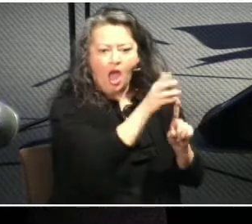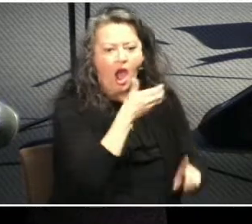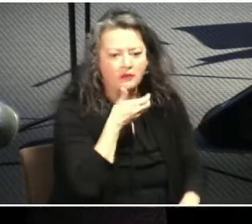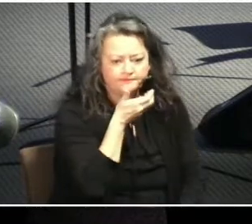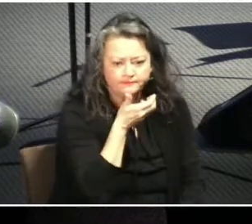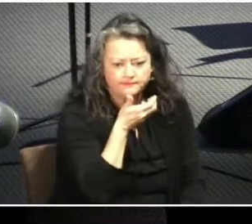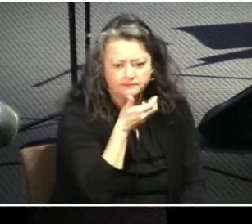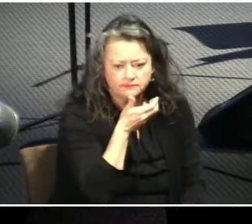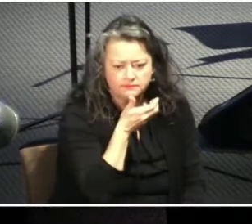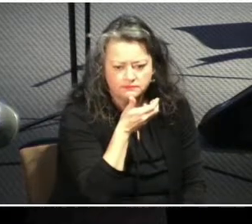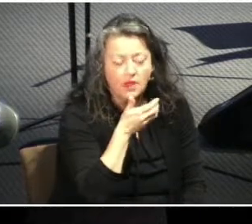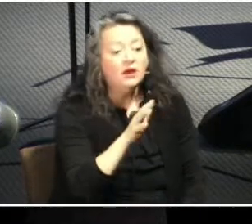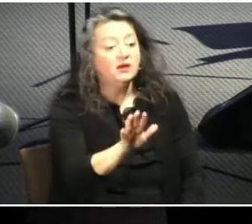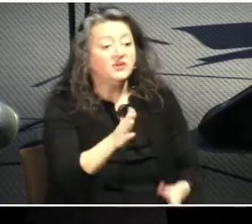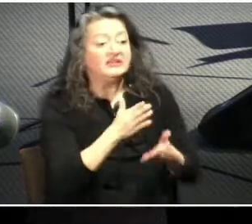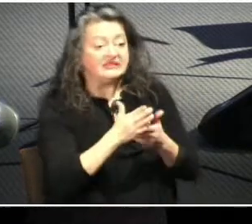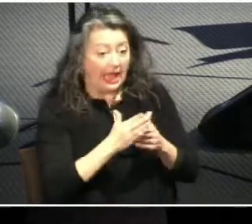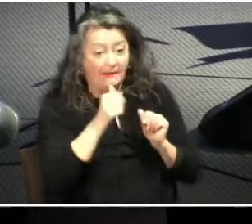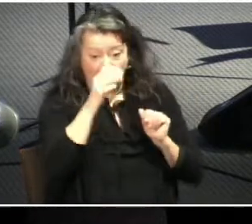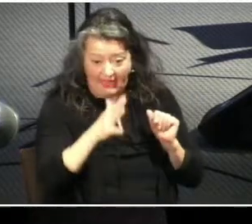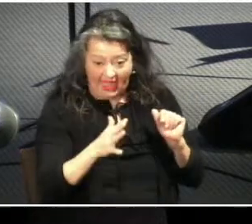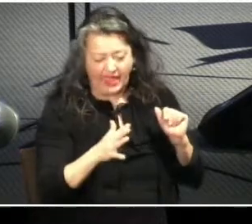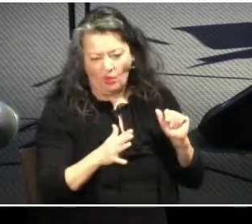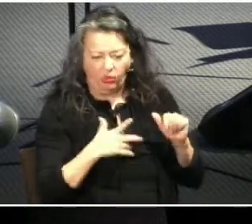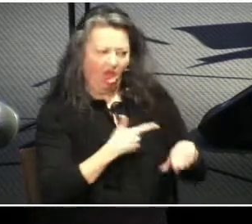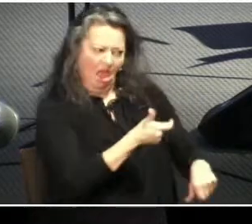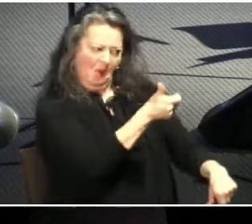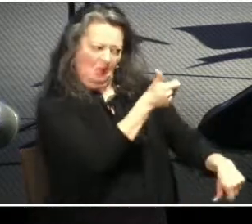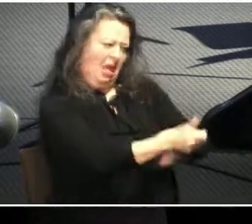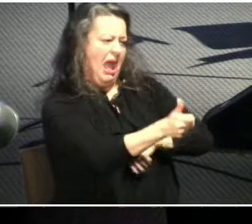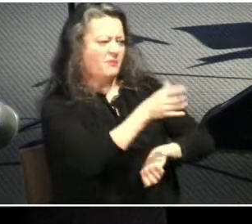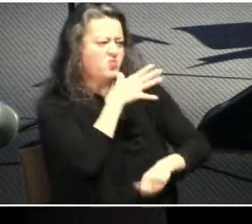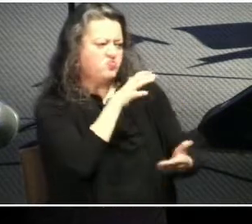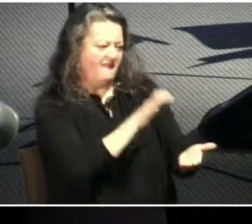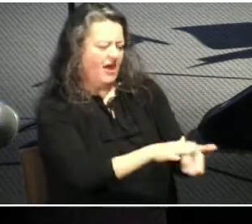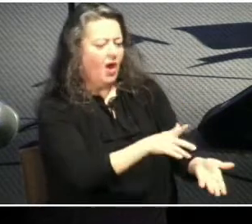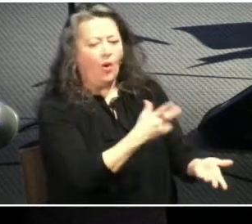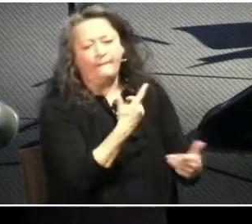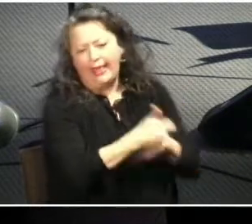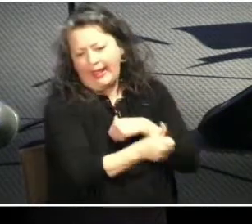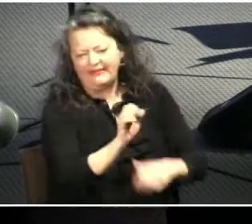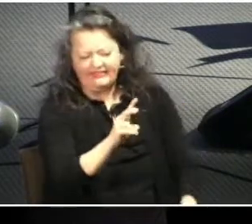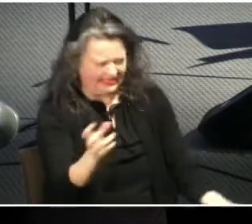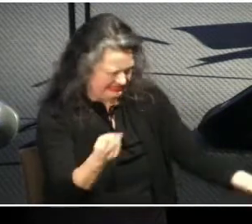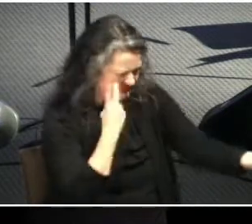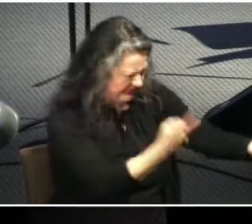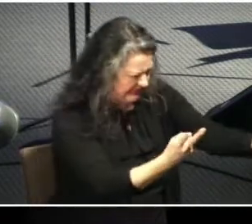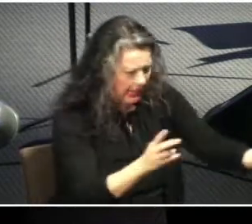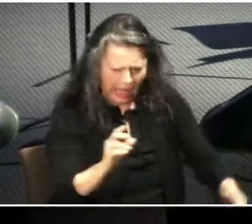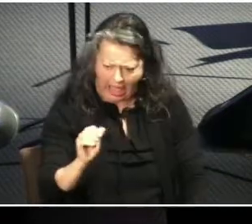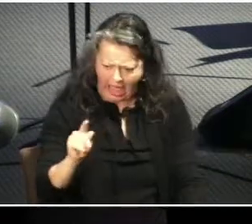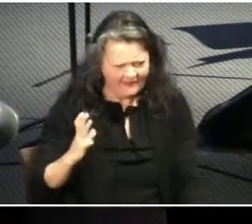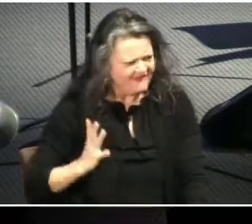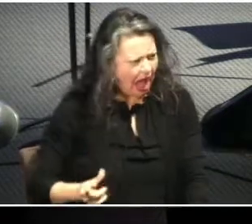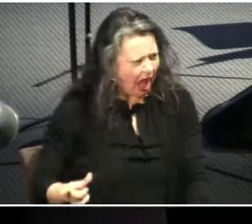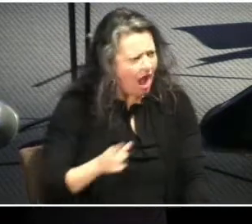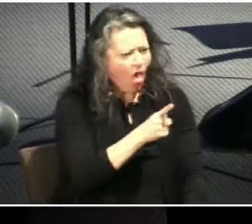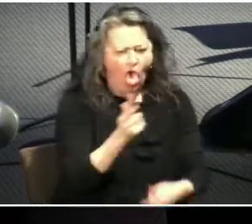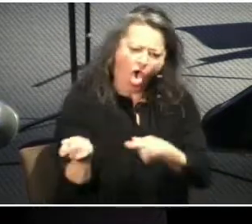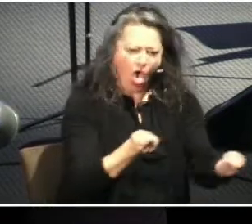insensitive guys will say it's all eve's fault that we're in this mess yet adam was right there